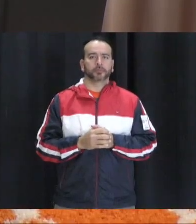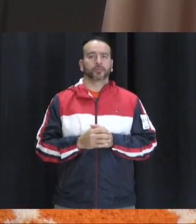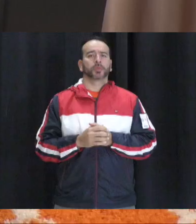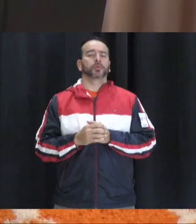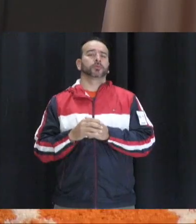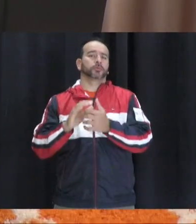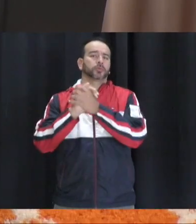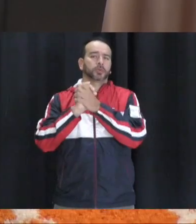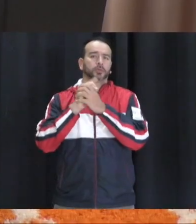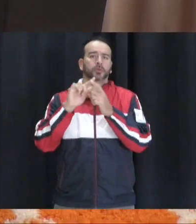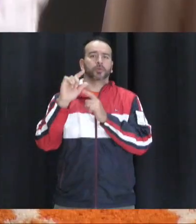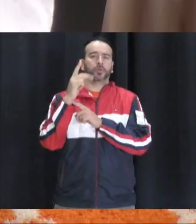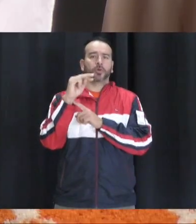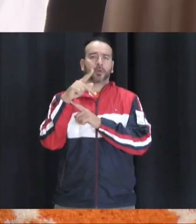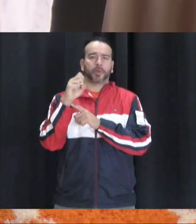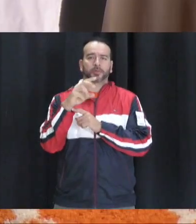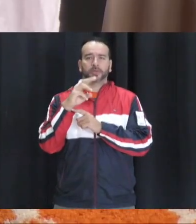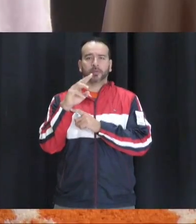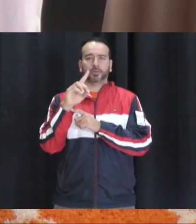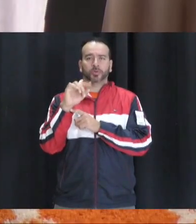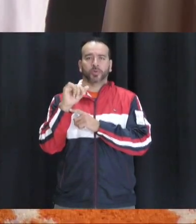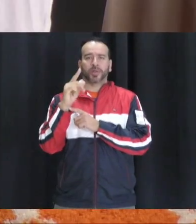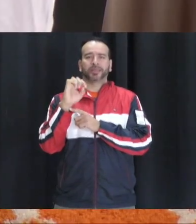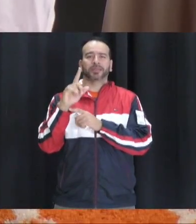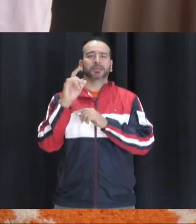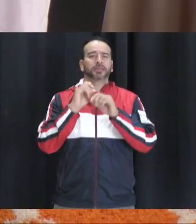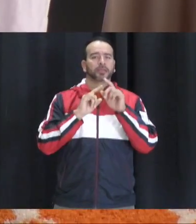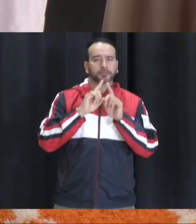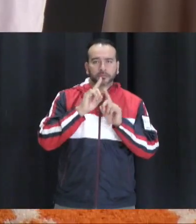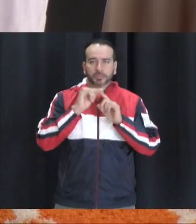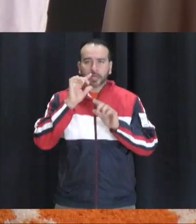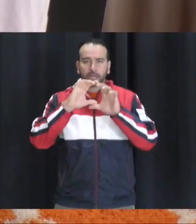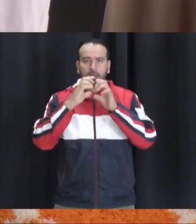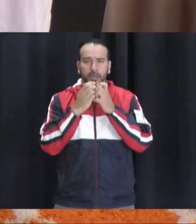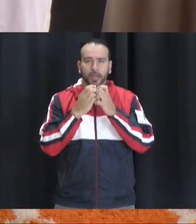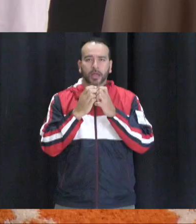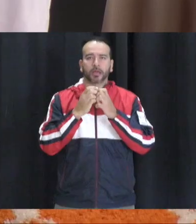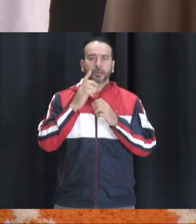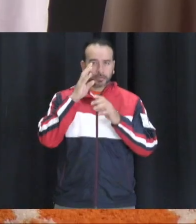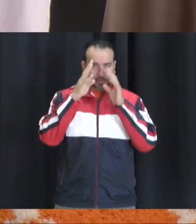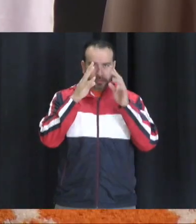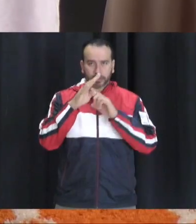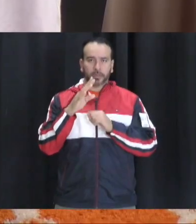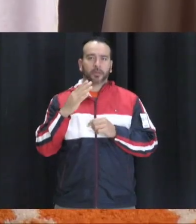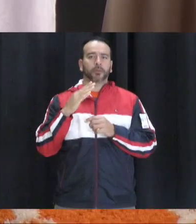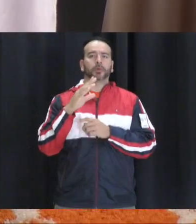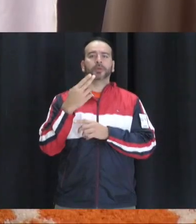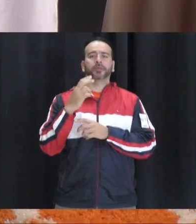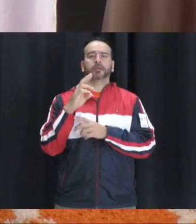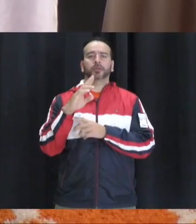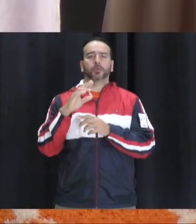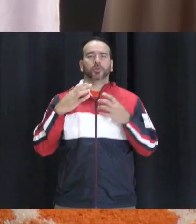Congratulations to Logan Pawson and Miss Dugan's digital design class. Logan designed our very own Boone Hero T-shirt for the school.